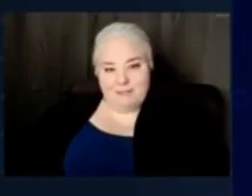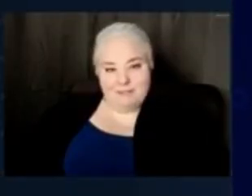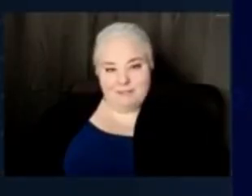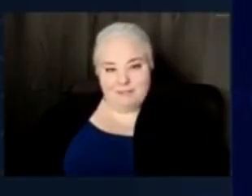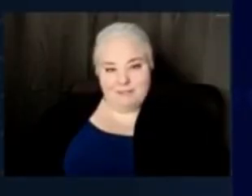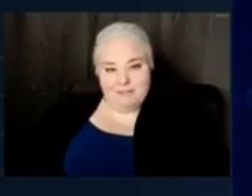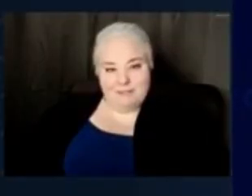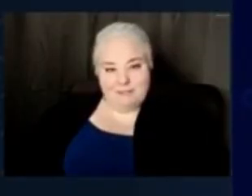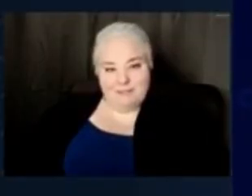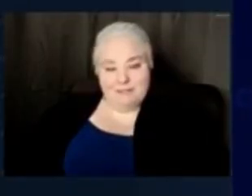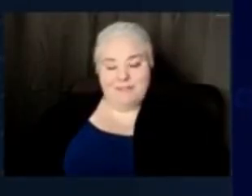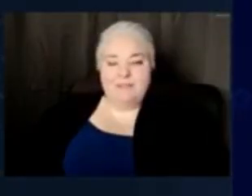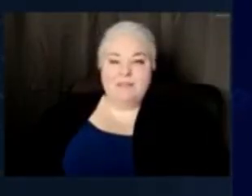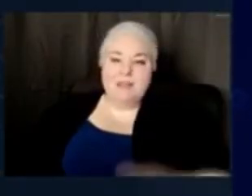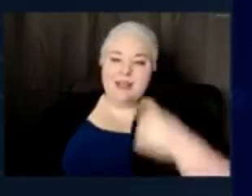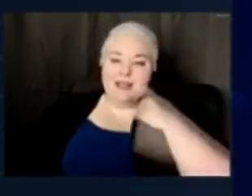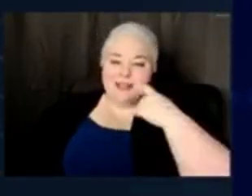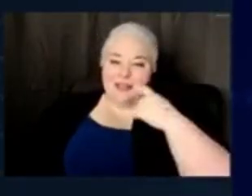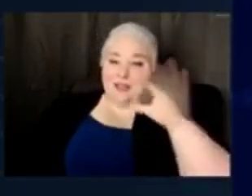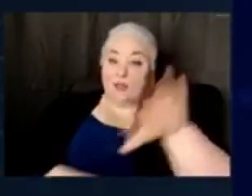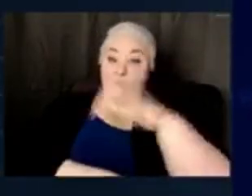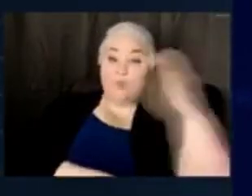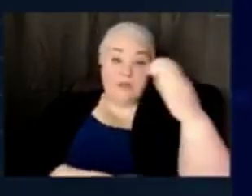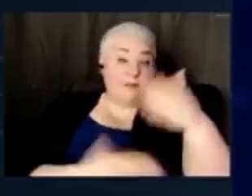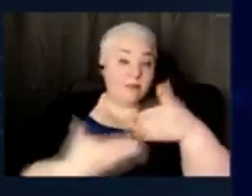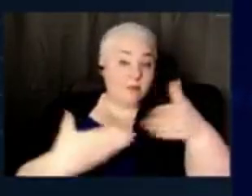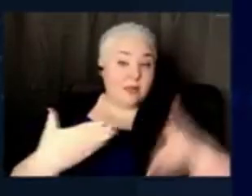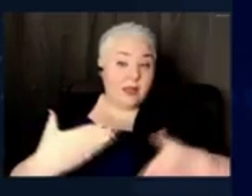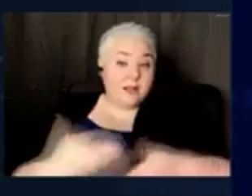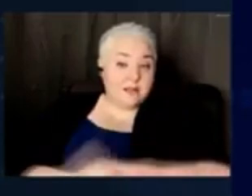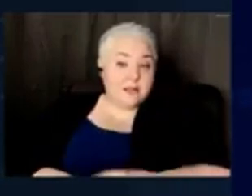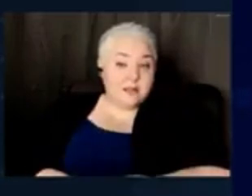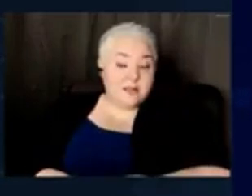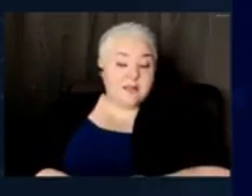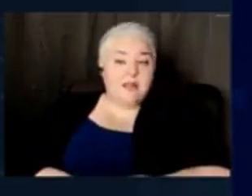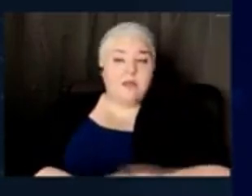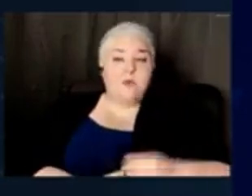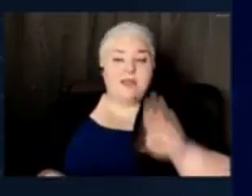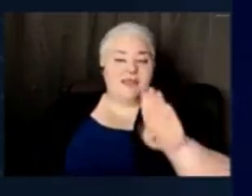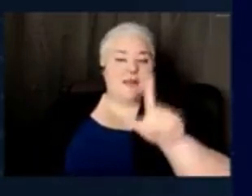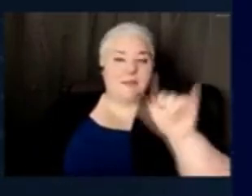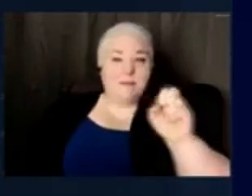Just over the Christmas weekend, with the blizzard of the century,